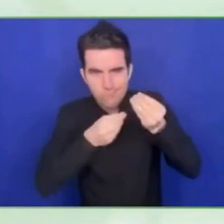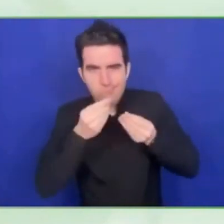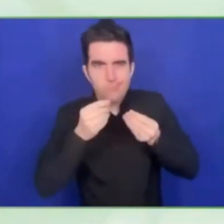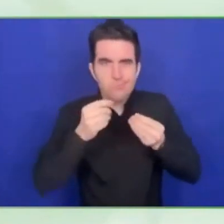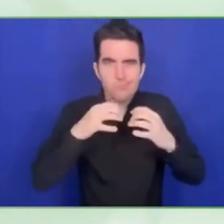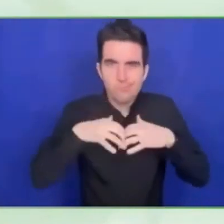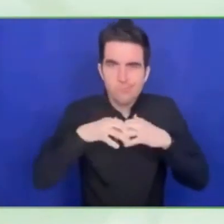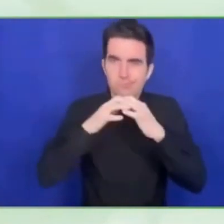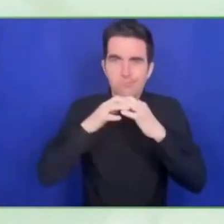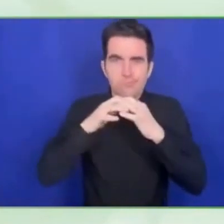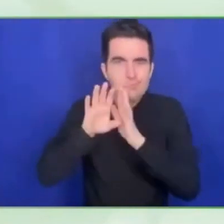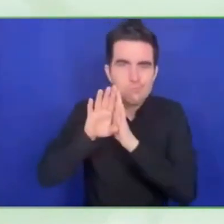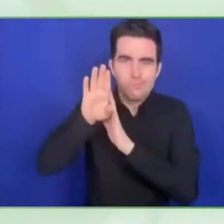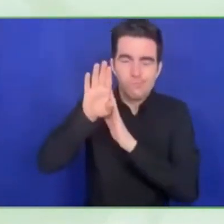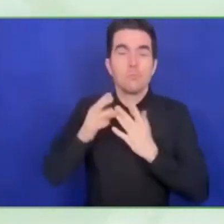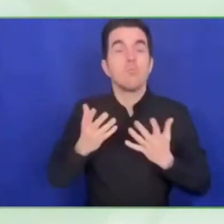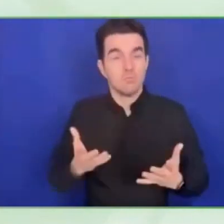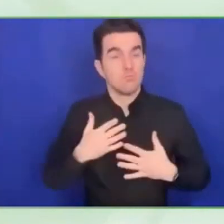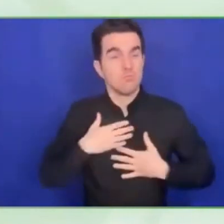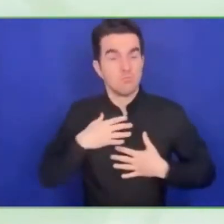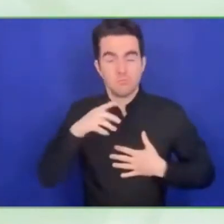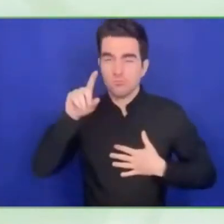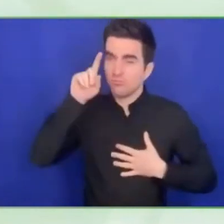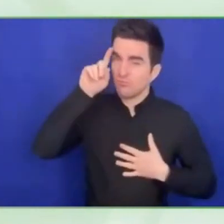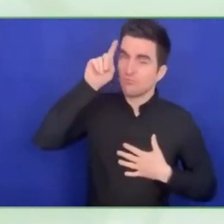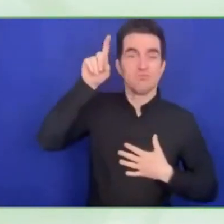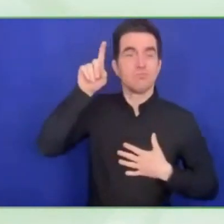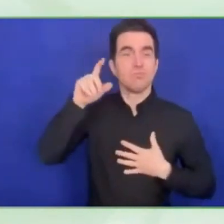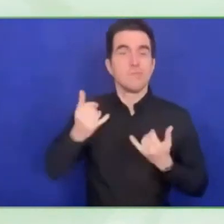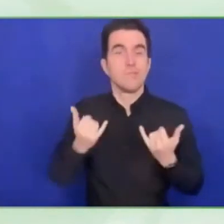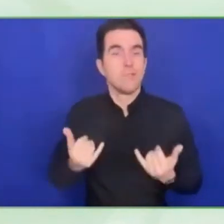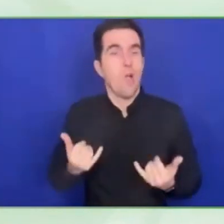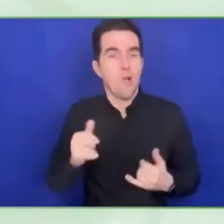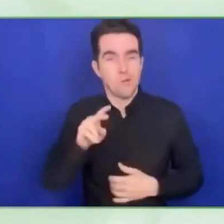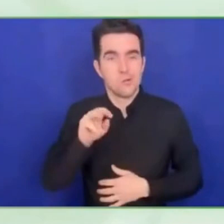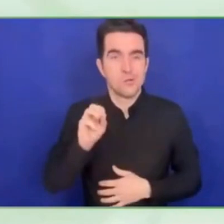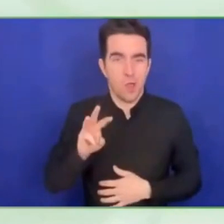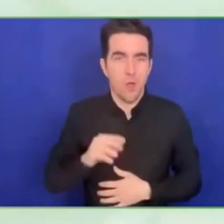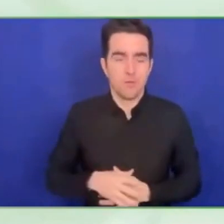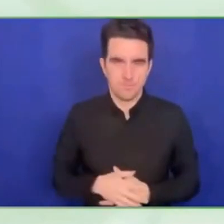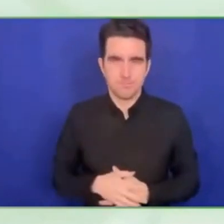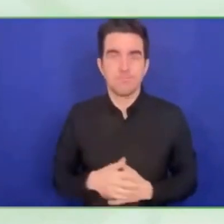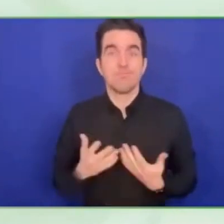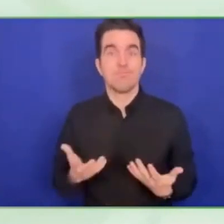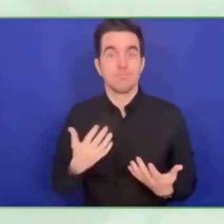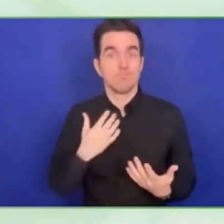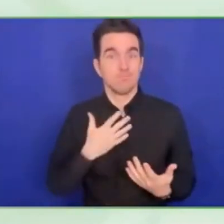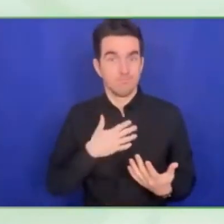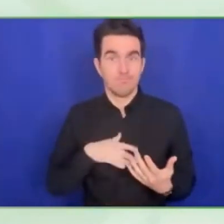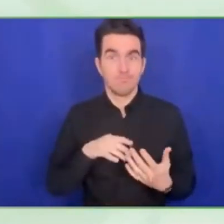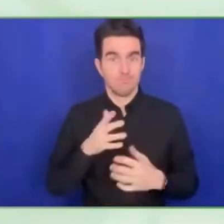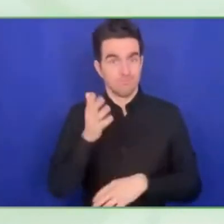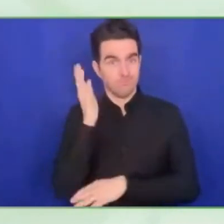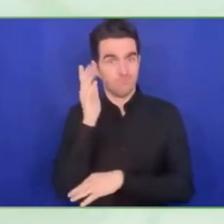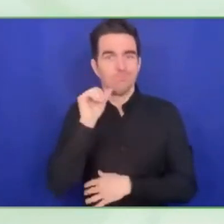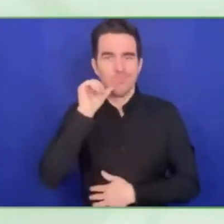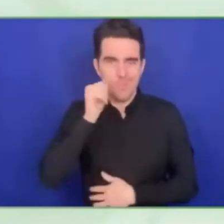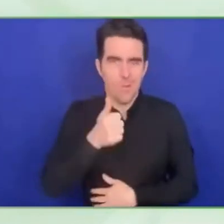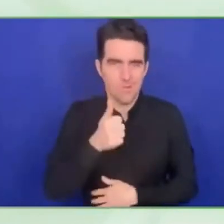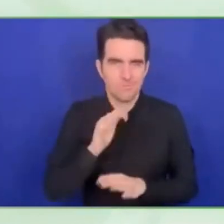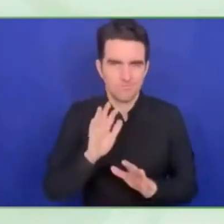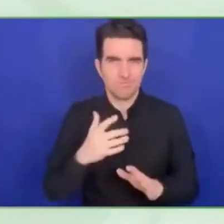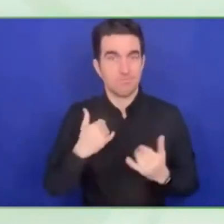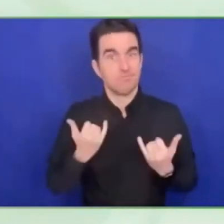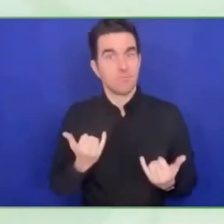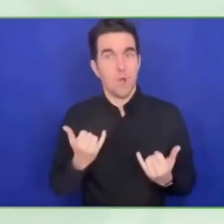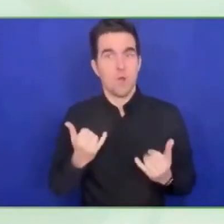for assistive technology. It is time to do more together. And I invite you to do more together with